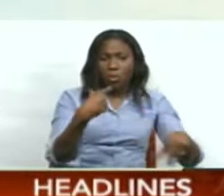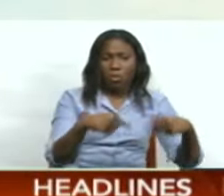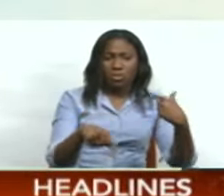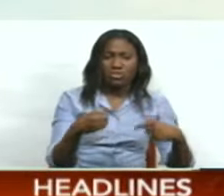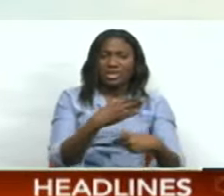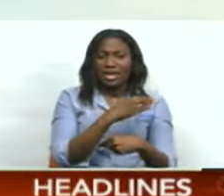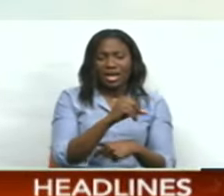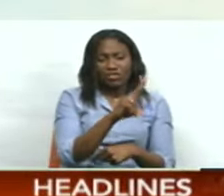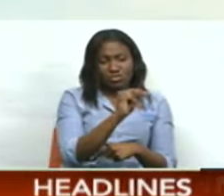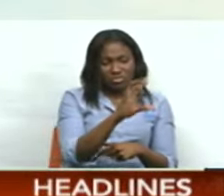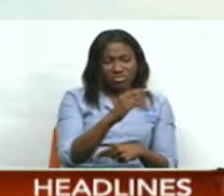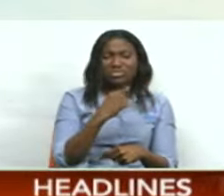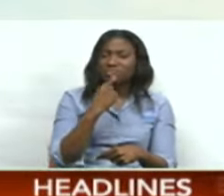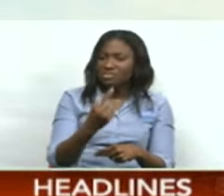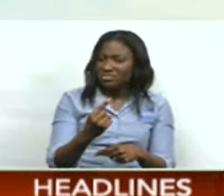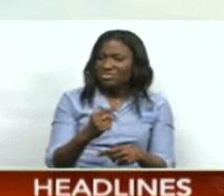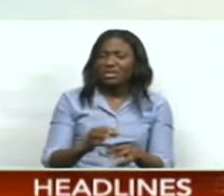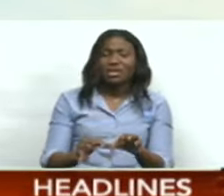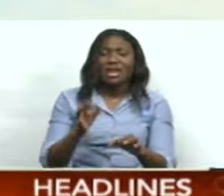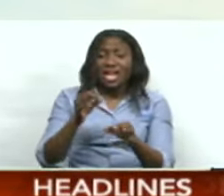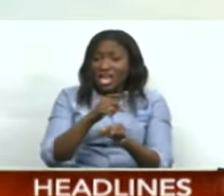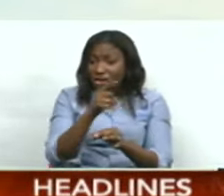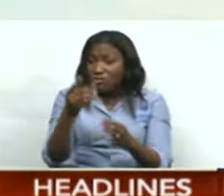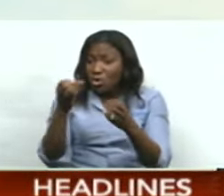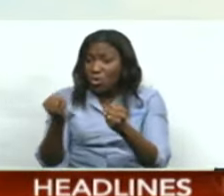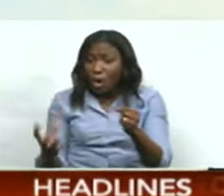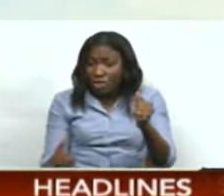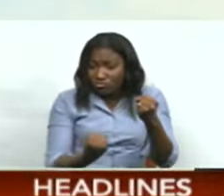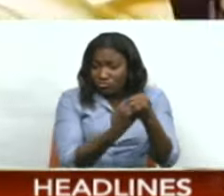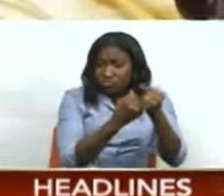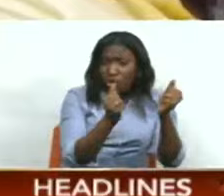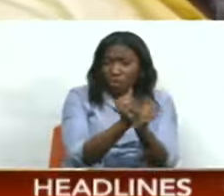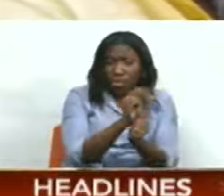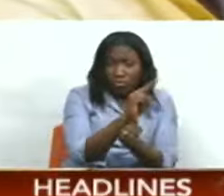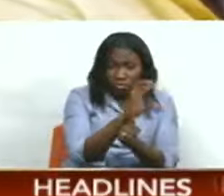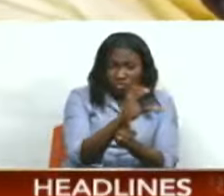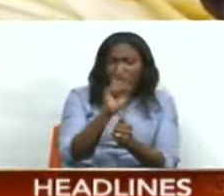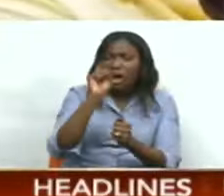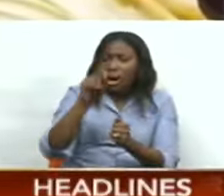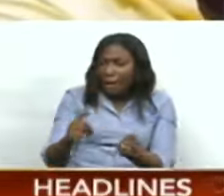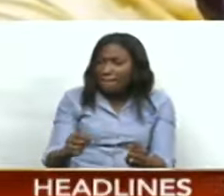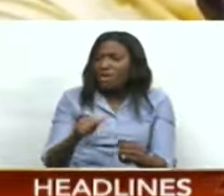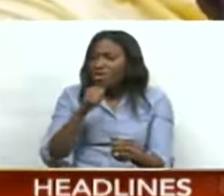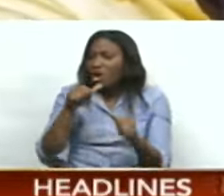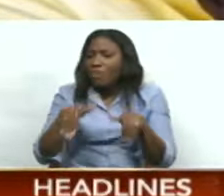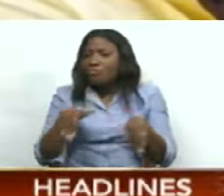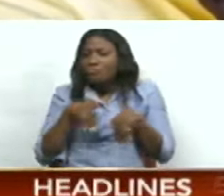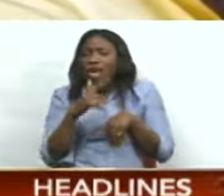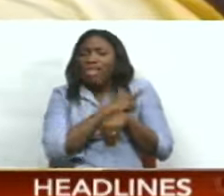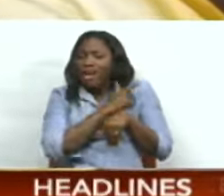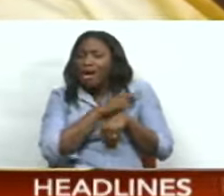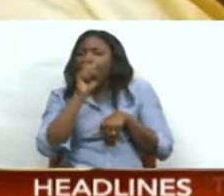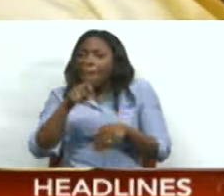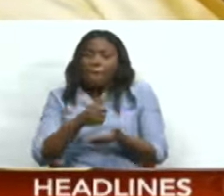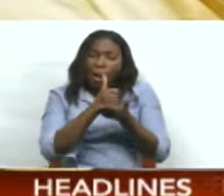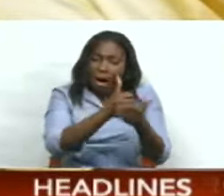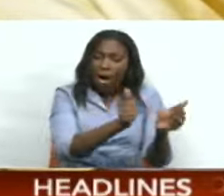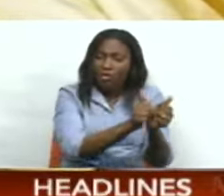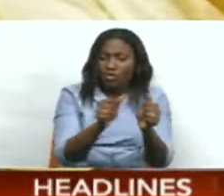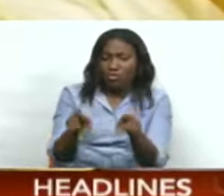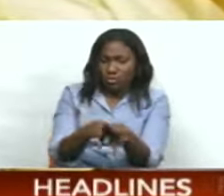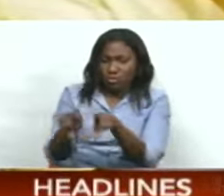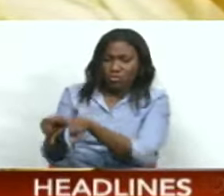urging smaller parties to pull their weight if they are to team up with her organization. Griffith issued a statement in response,